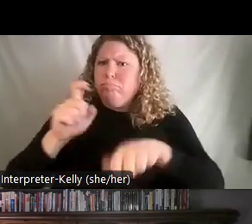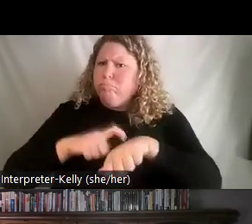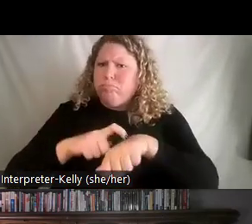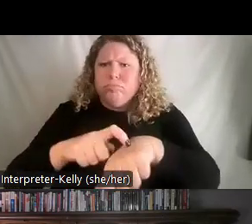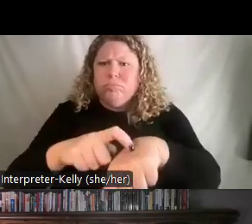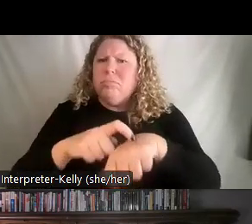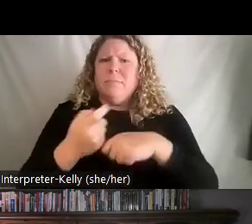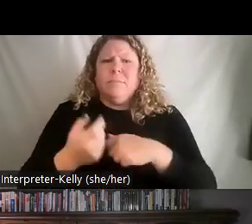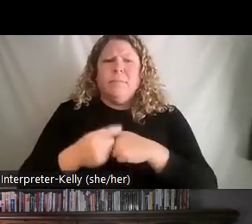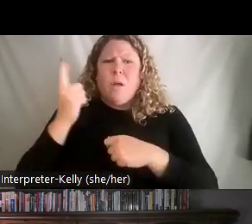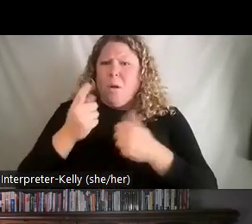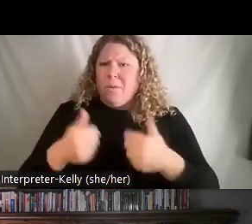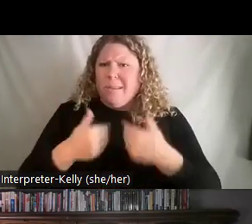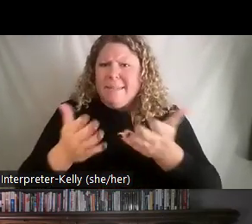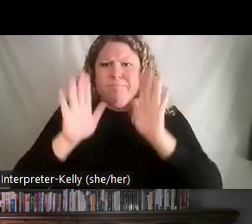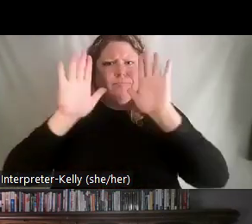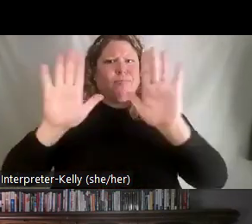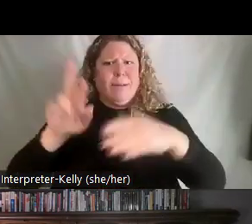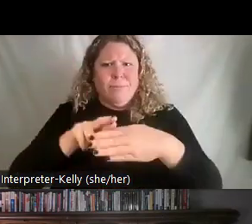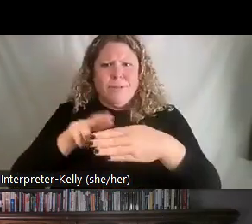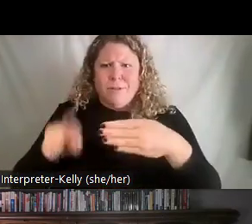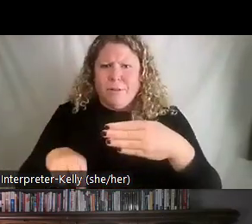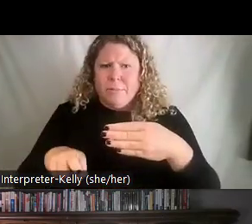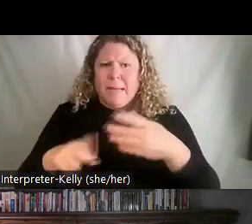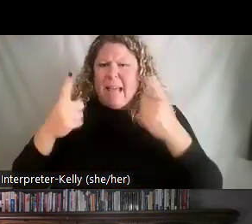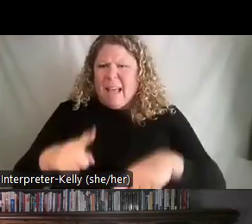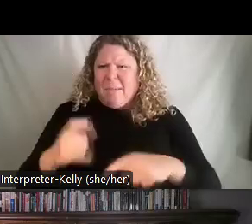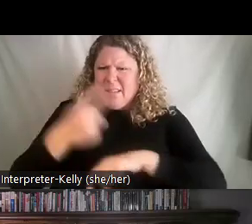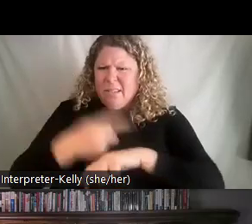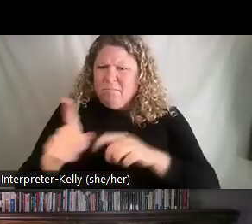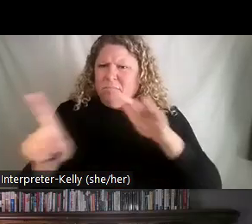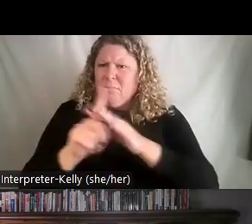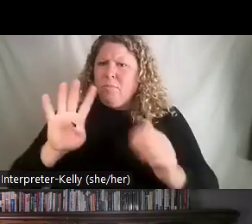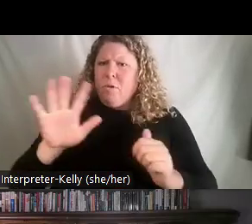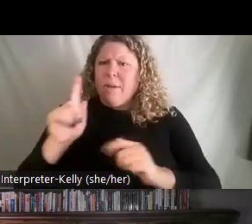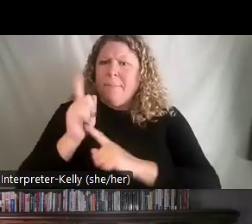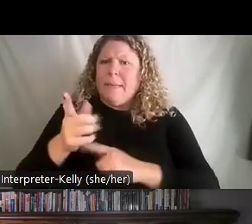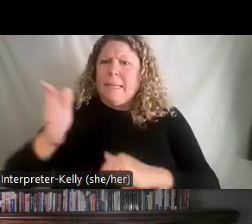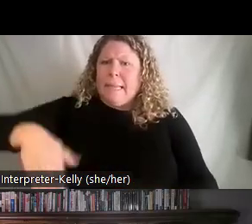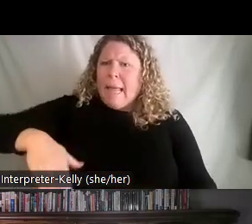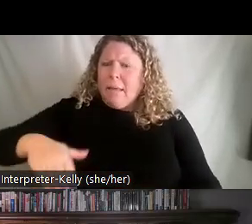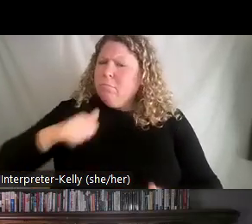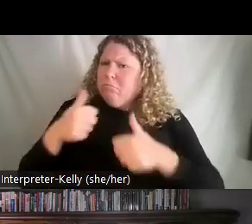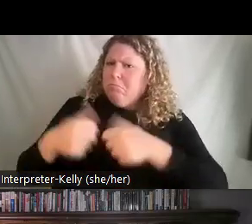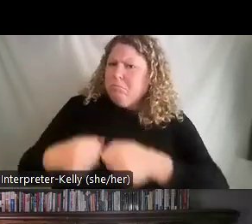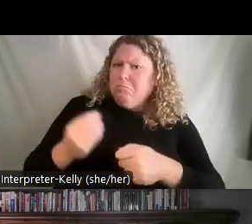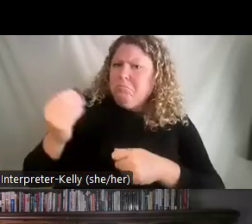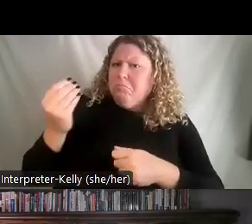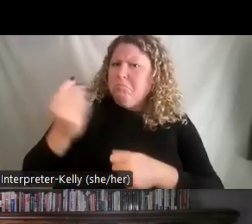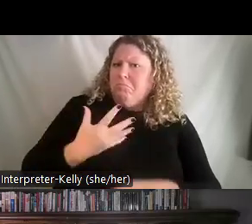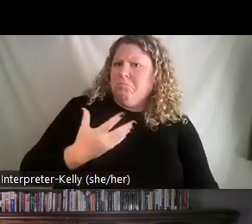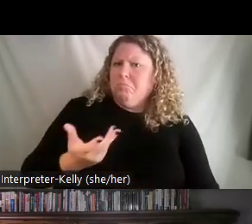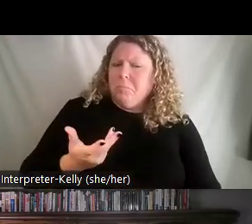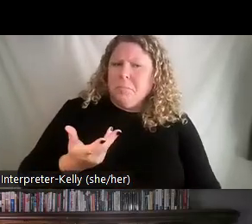deliver outstanding results. Today, they showed up 45 minutes late and failed to notify you that they wouldn't make it to work on time.